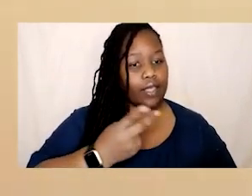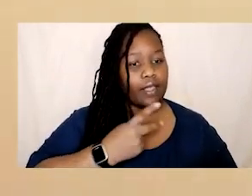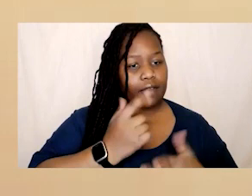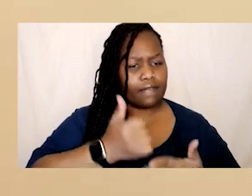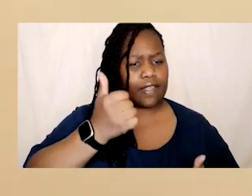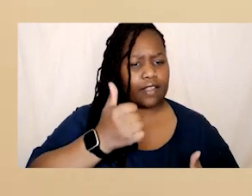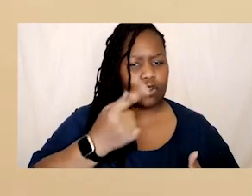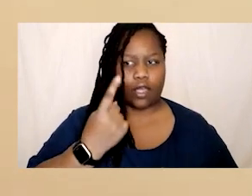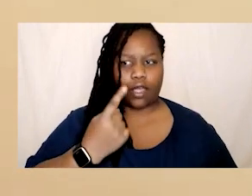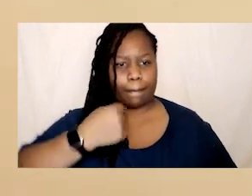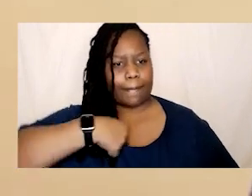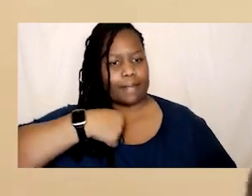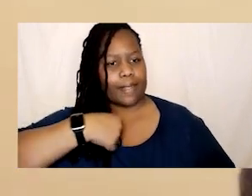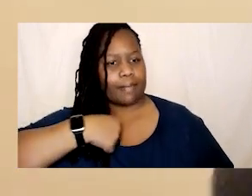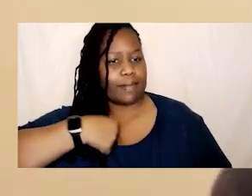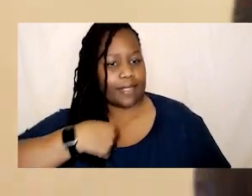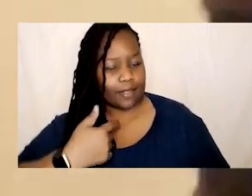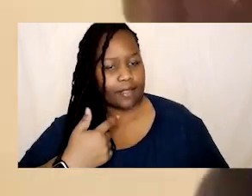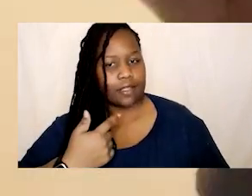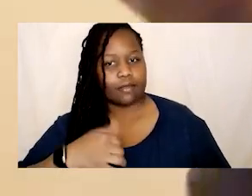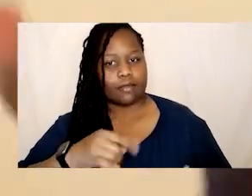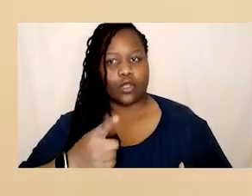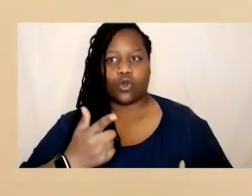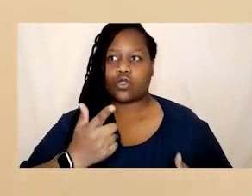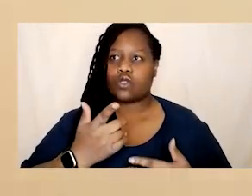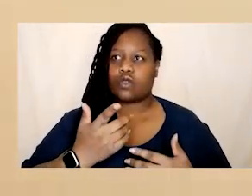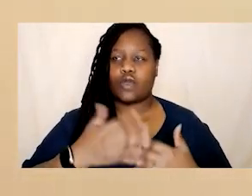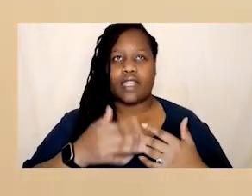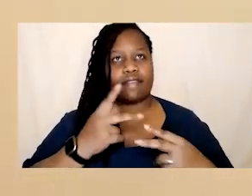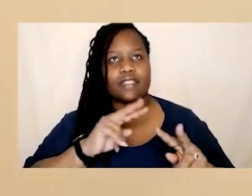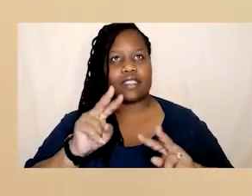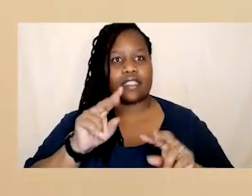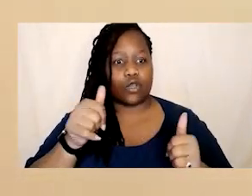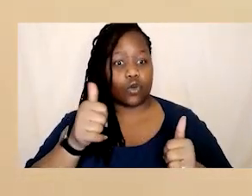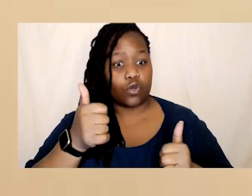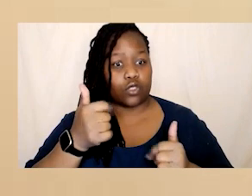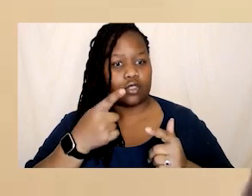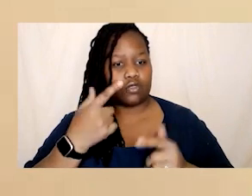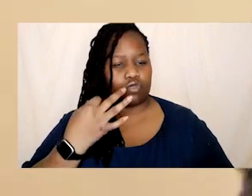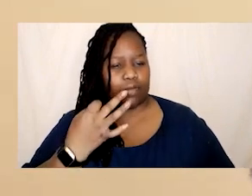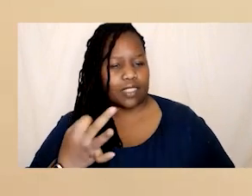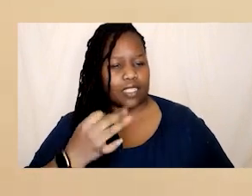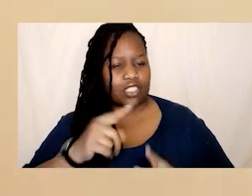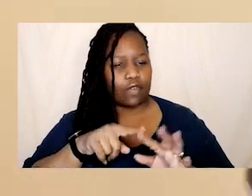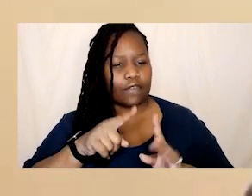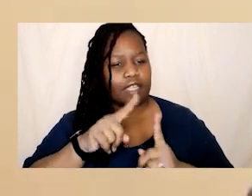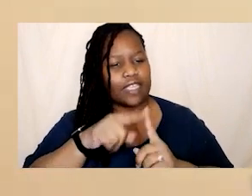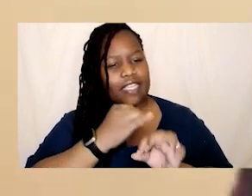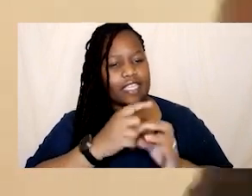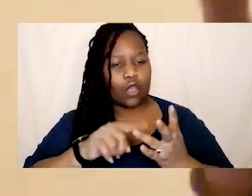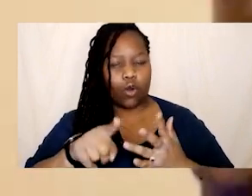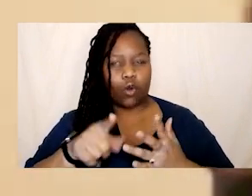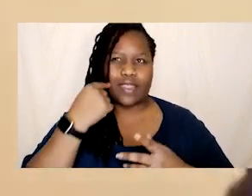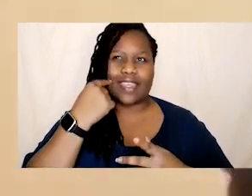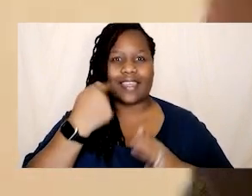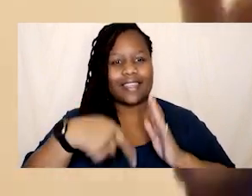it's hard because you don't see good representations of ego like we were just talking about Elon Musk before like we don't when we think about ego we